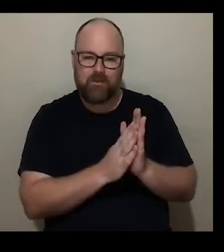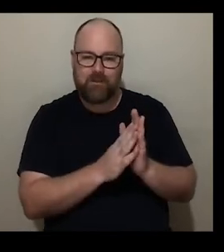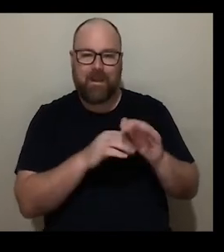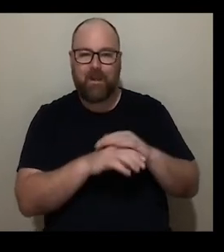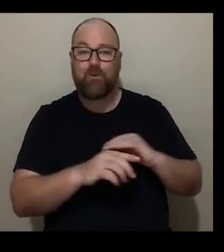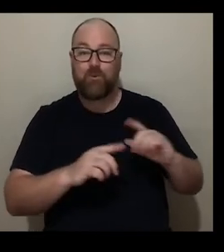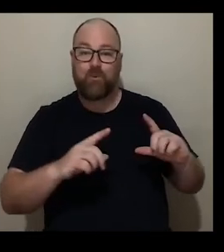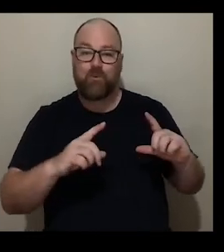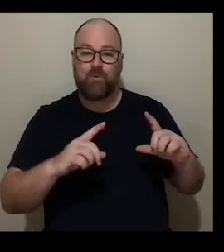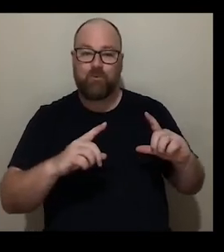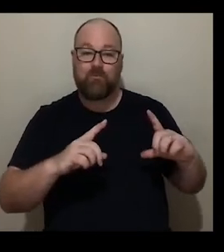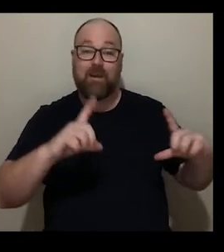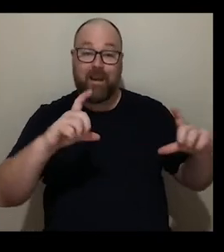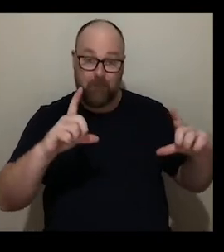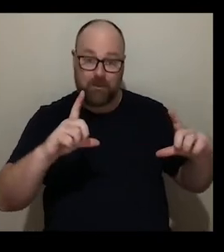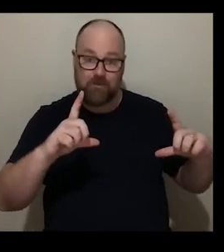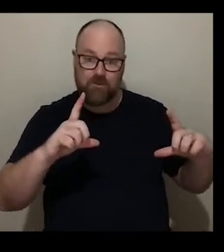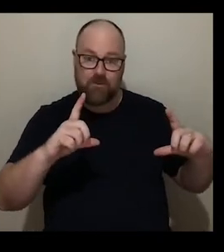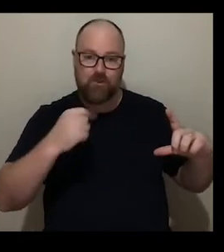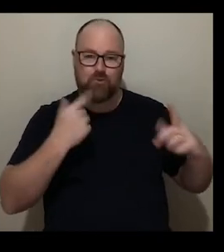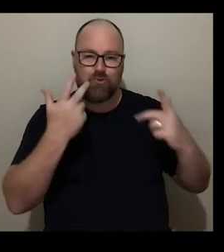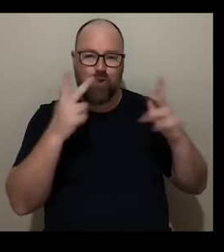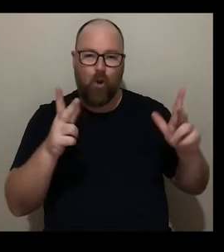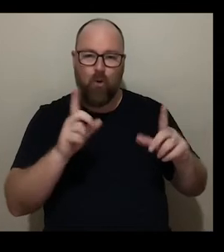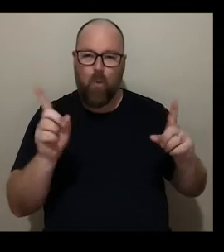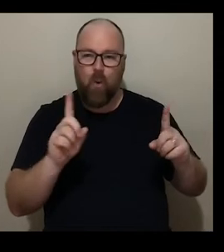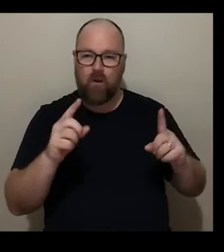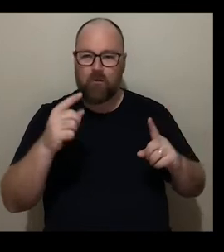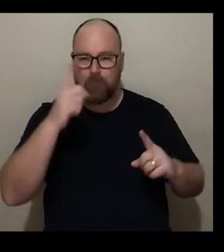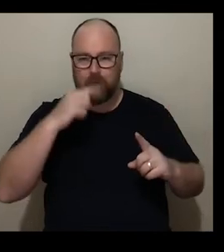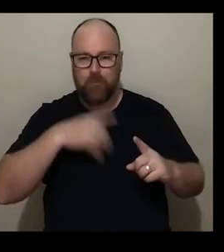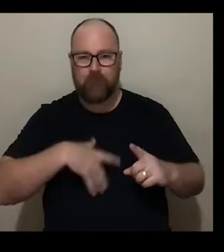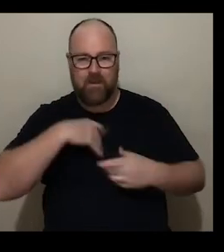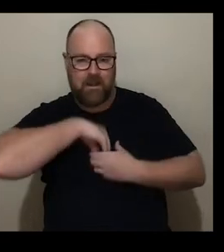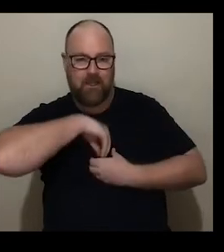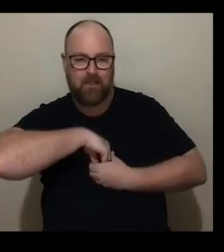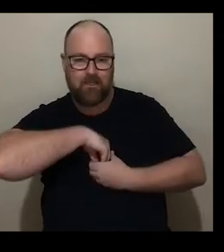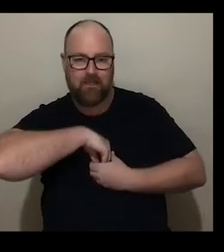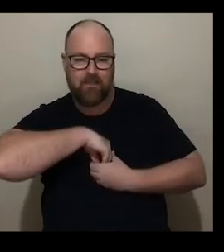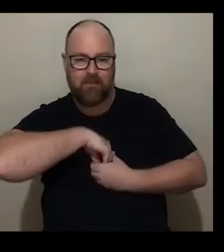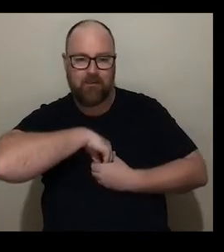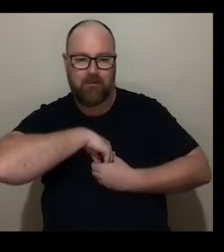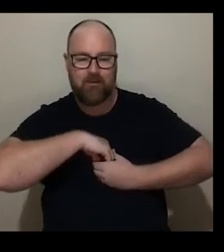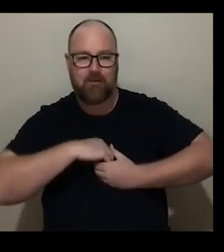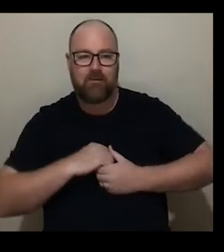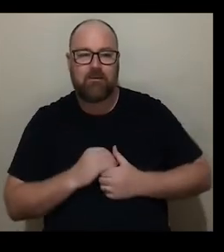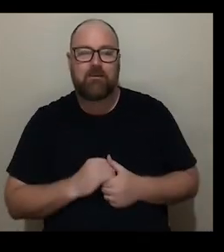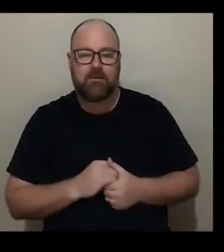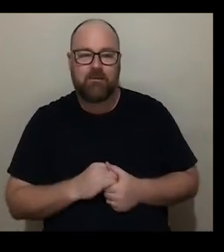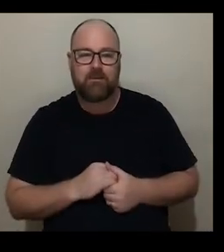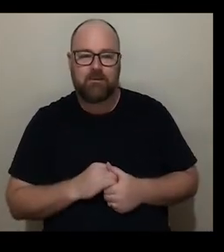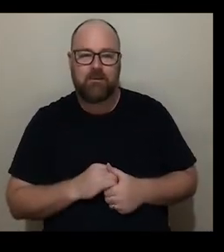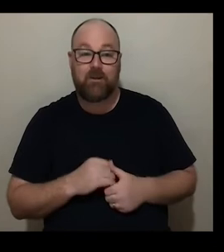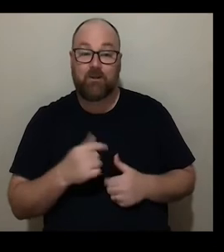what goes the i suppose the internal world to get that out um and and yes and by